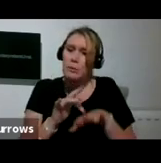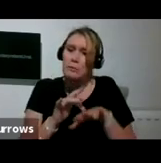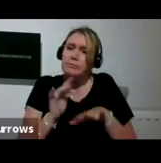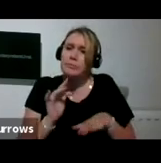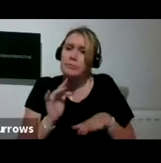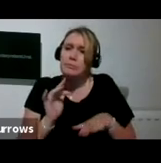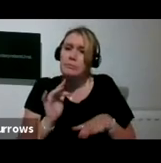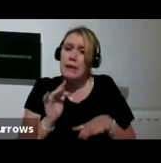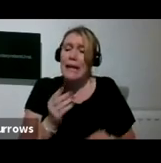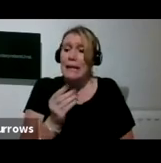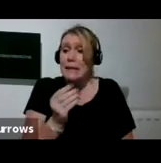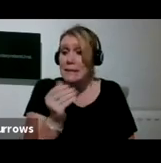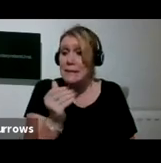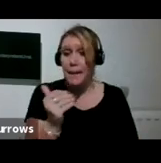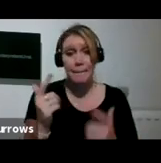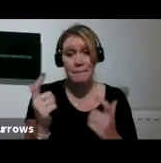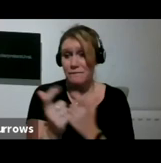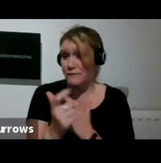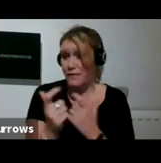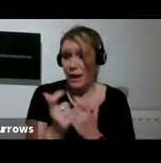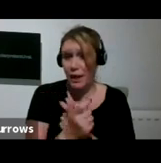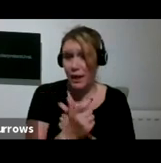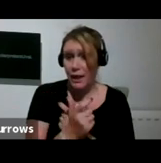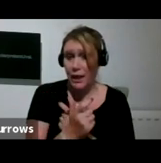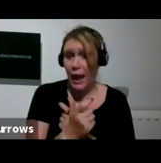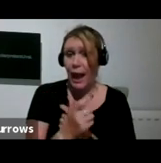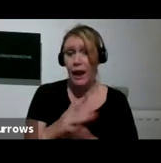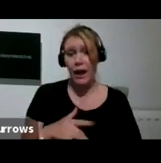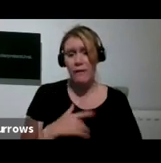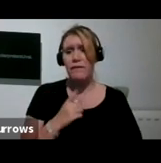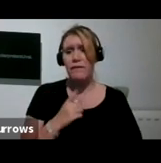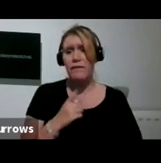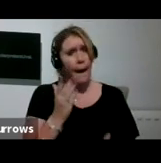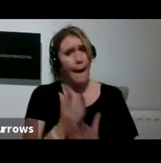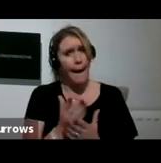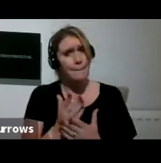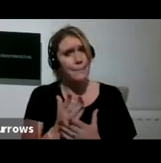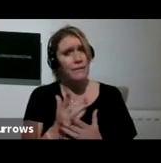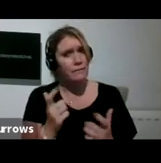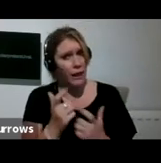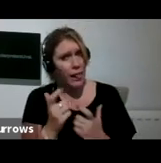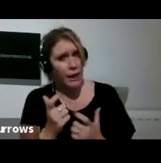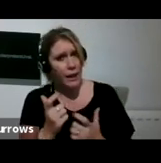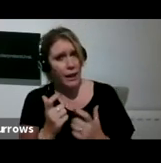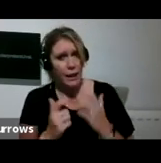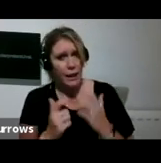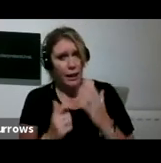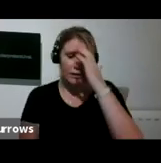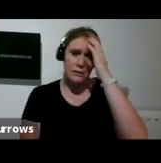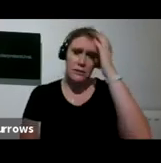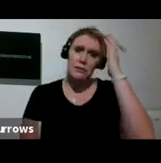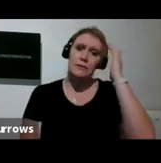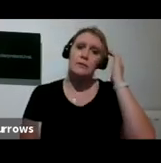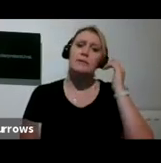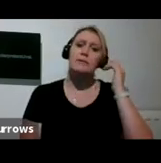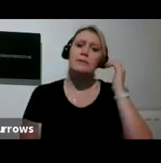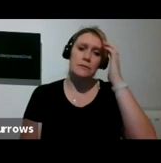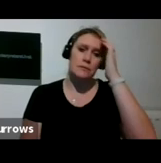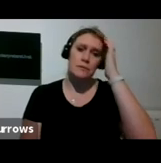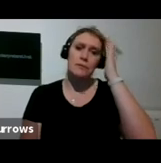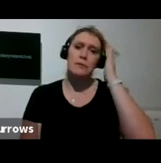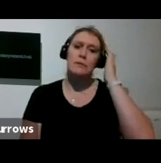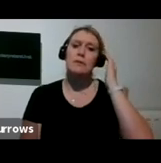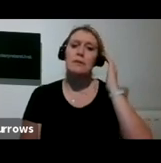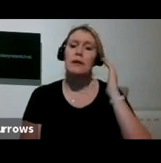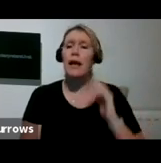is quite funny and I think that's intentional. I think that's absolutely intentional and some of it is just